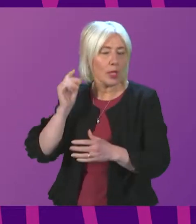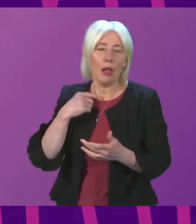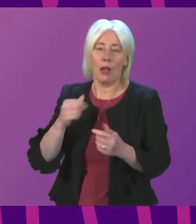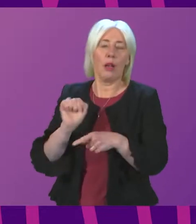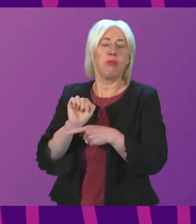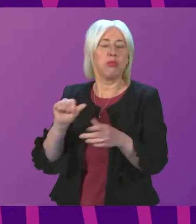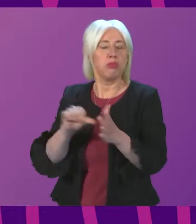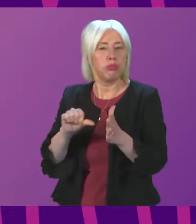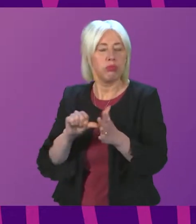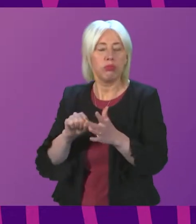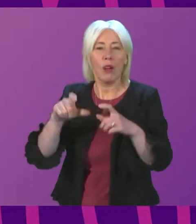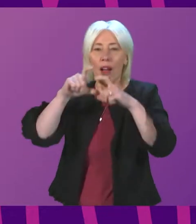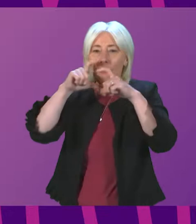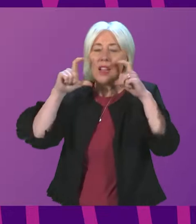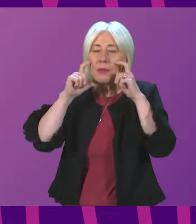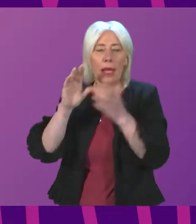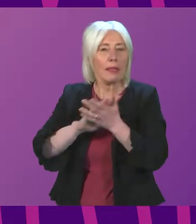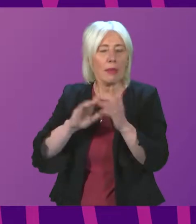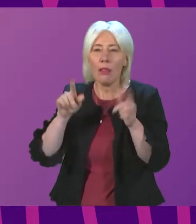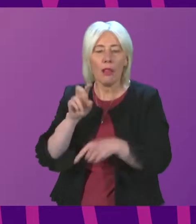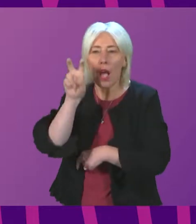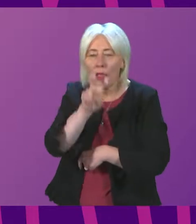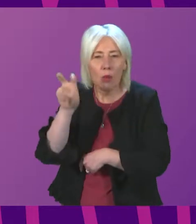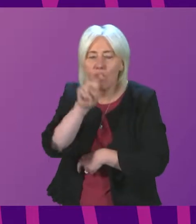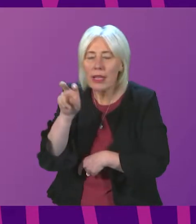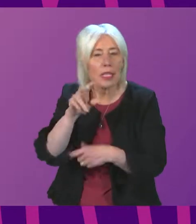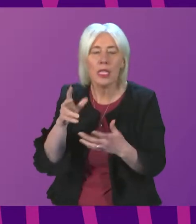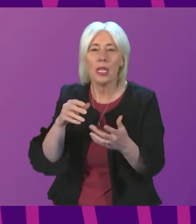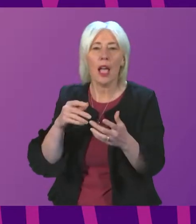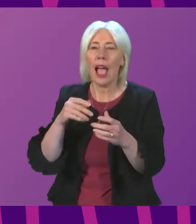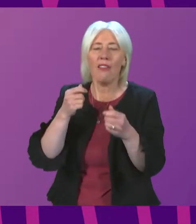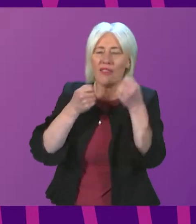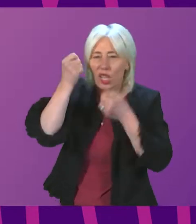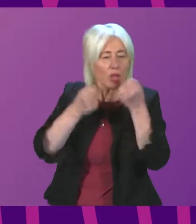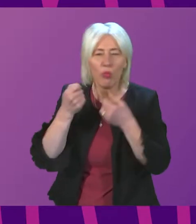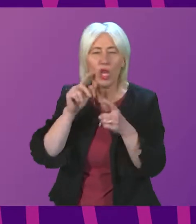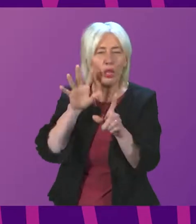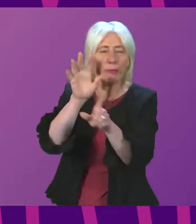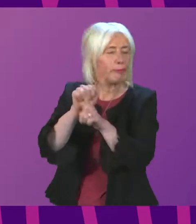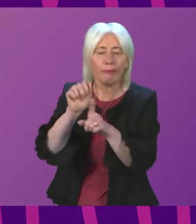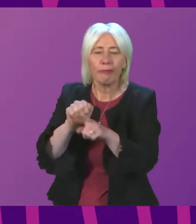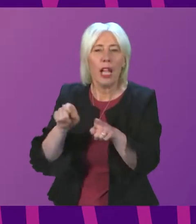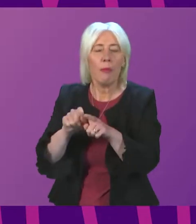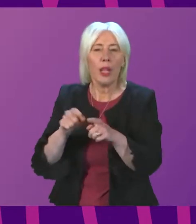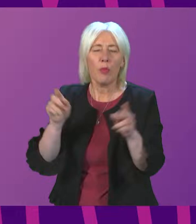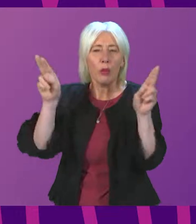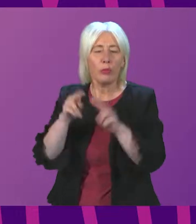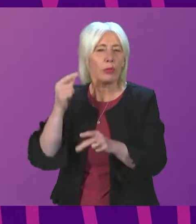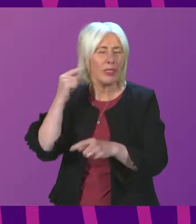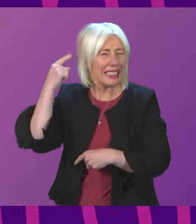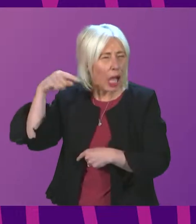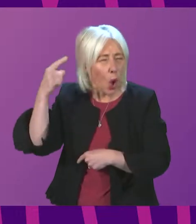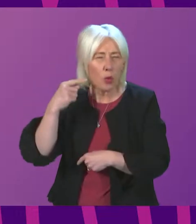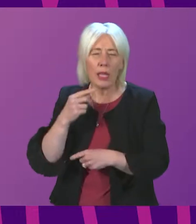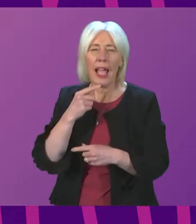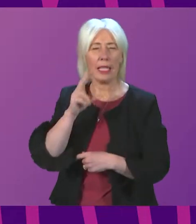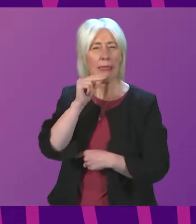Face masks not only take away their vital method of communication, lip reading and facial expression, it also reduces sound and distorts normal speech,